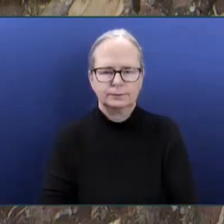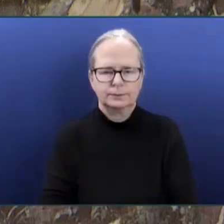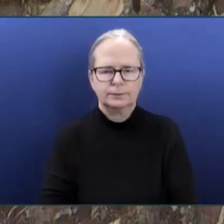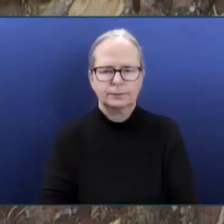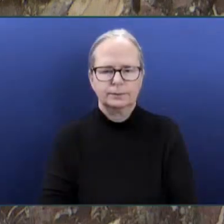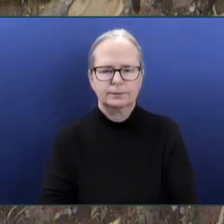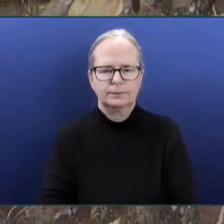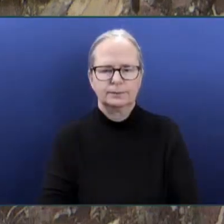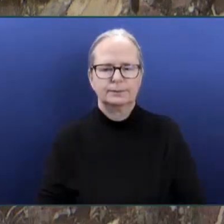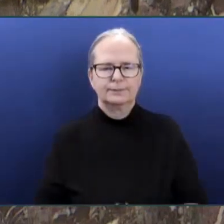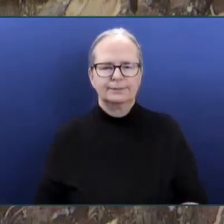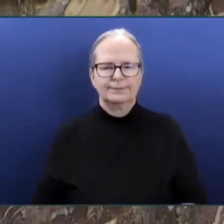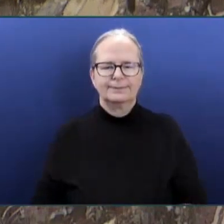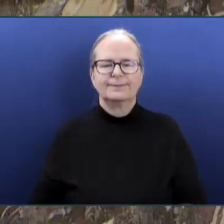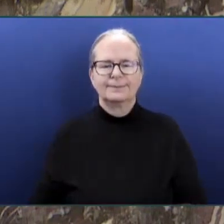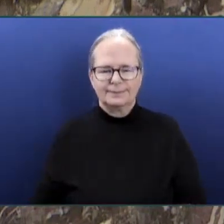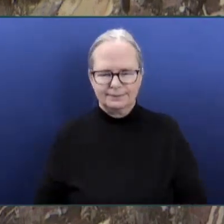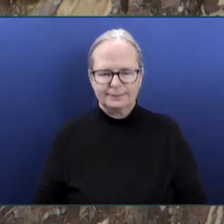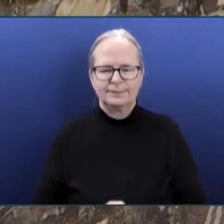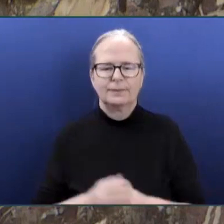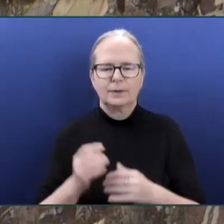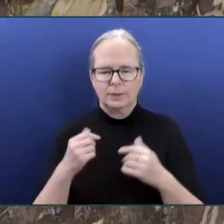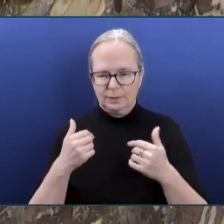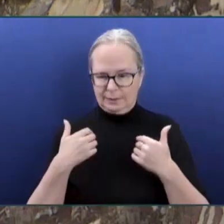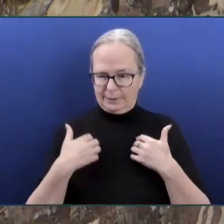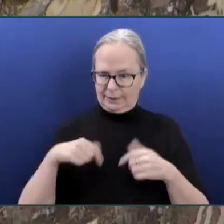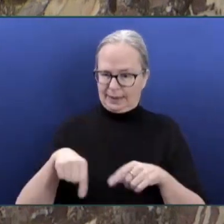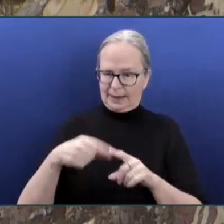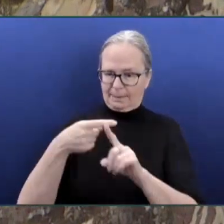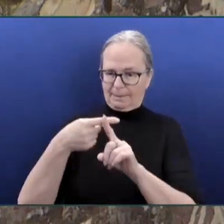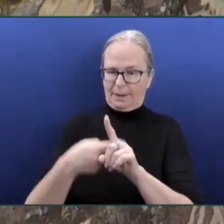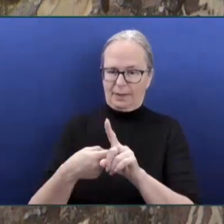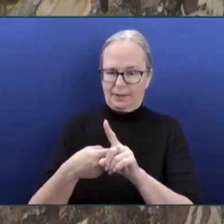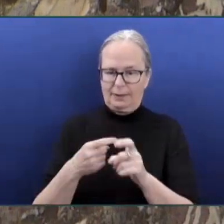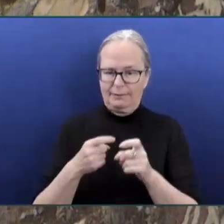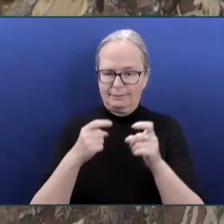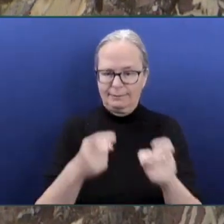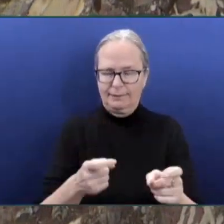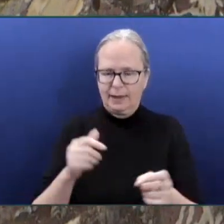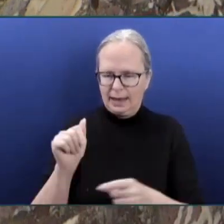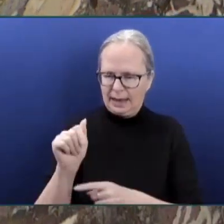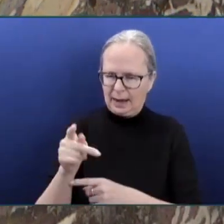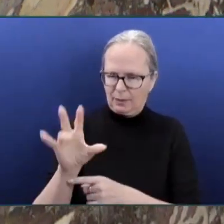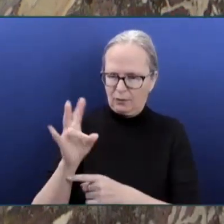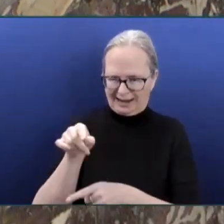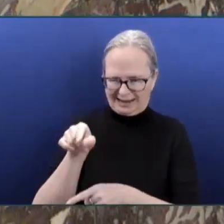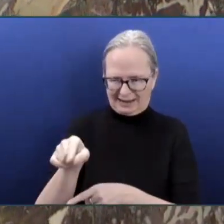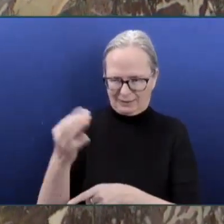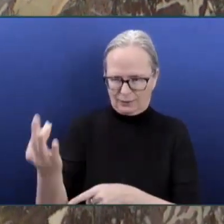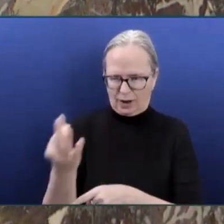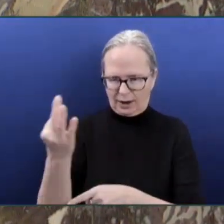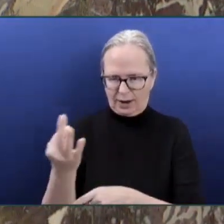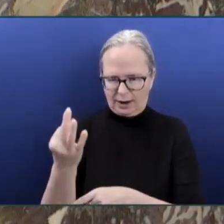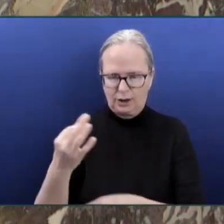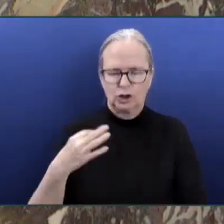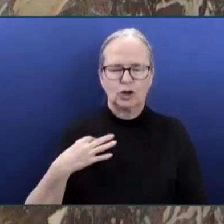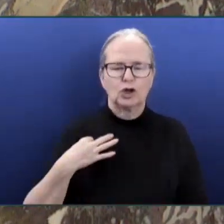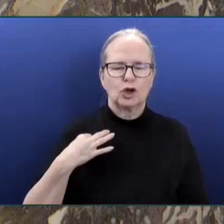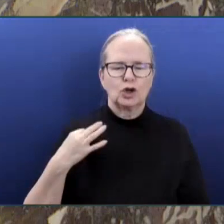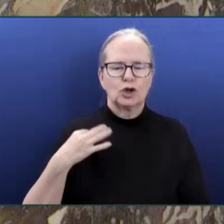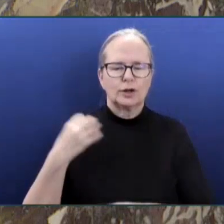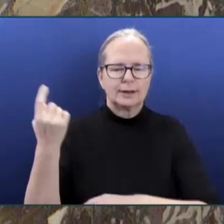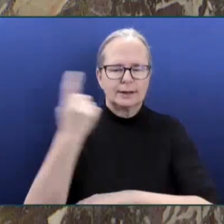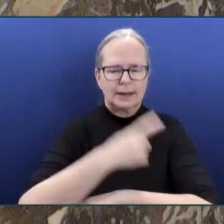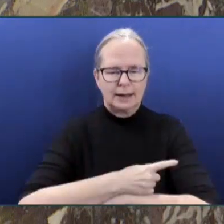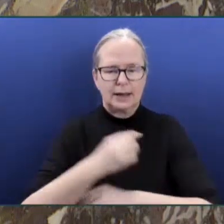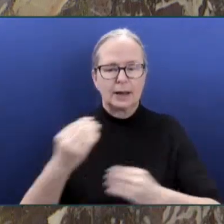7th, is Green Shirt Day, inspired by Logan Boulay, the 21-year-old Humboldt Bronco, who lost his life in the tragic